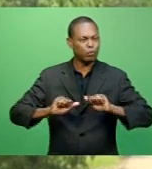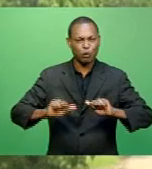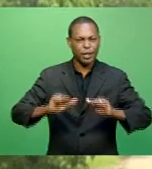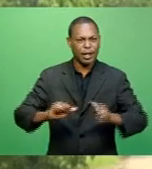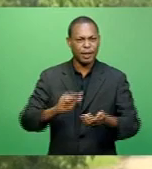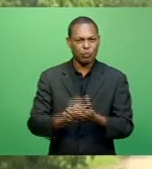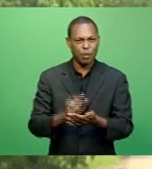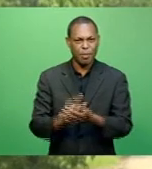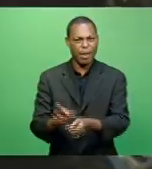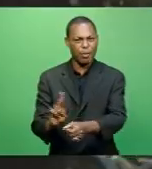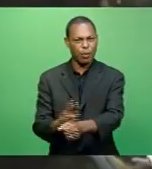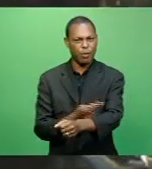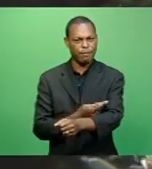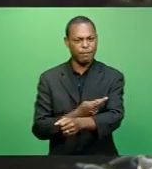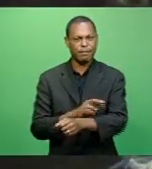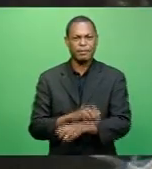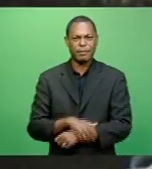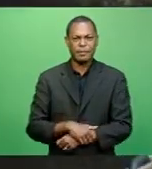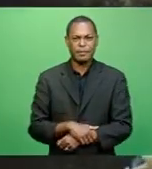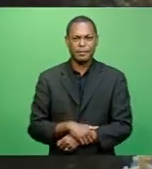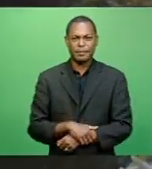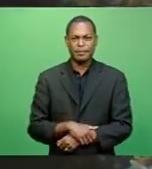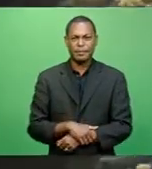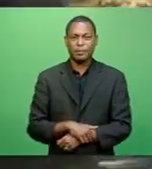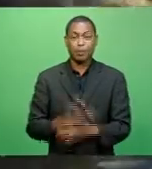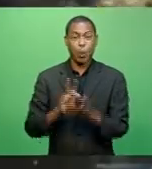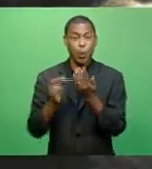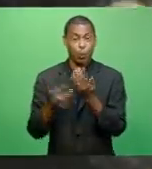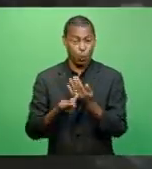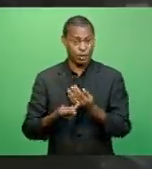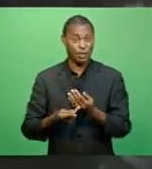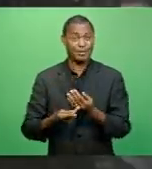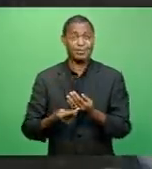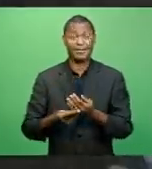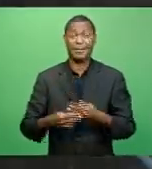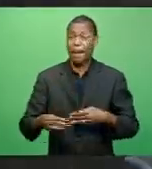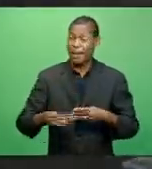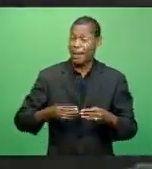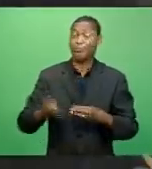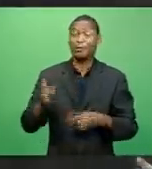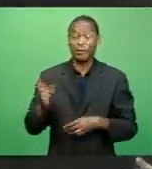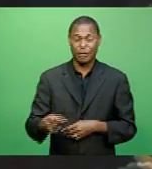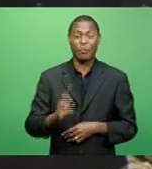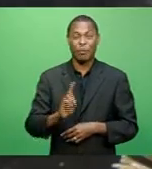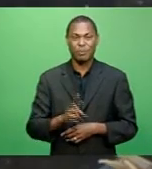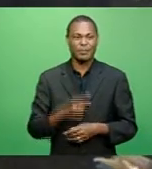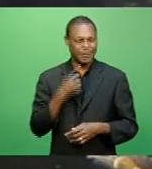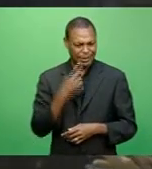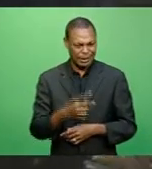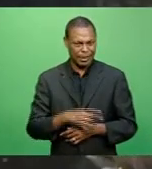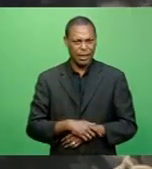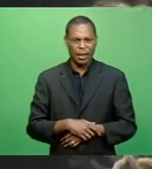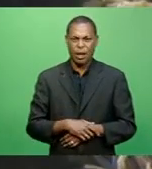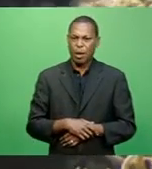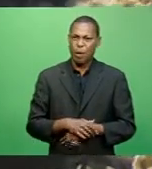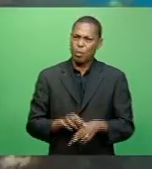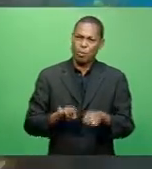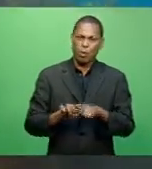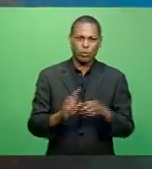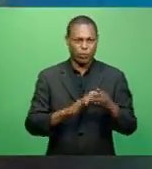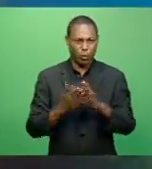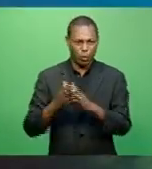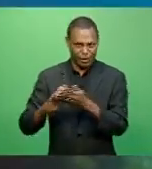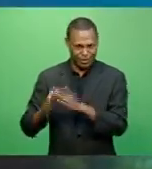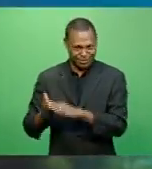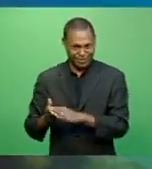so they will stay there. Project manager Stefano Katz says there's a real threat that coral reef communities will degrade and